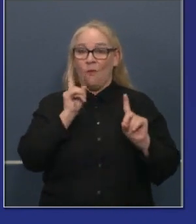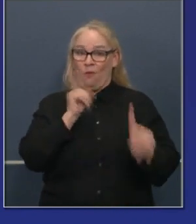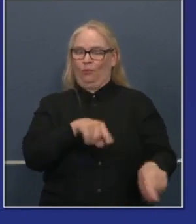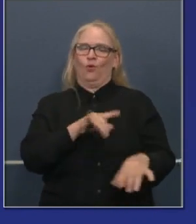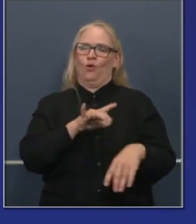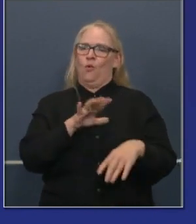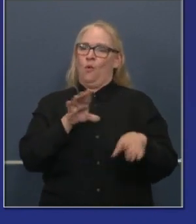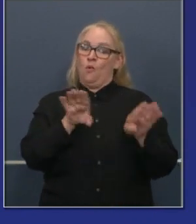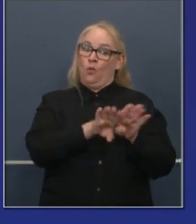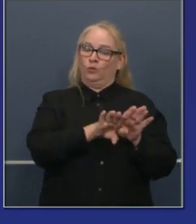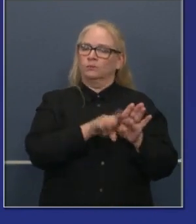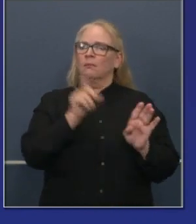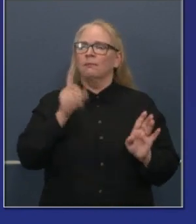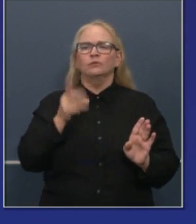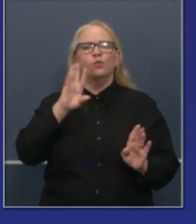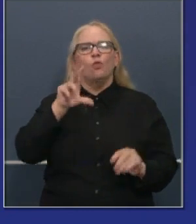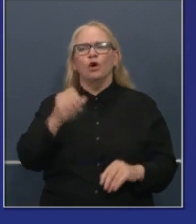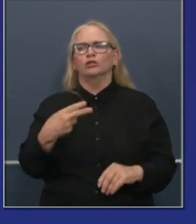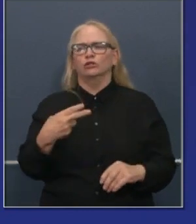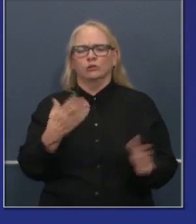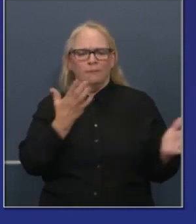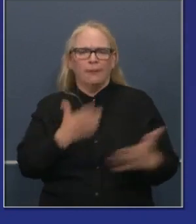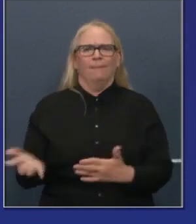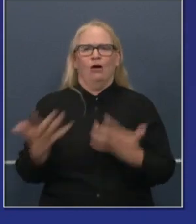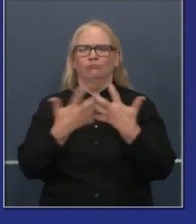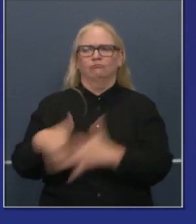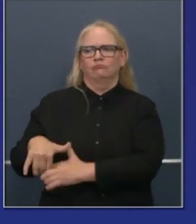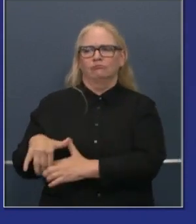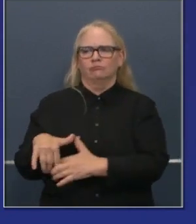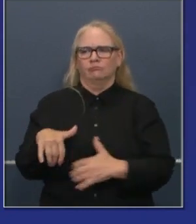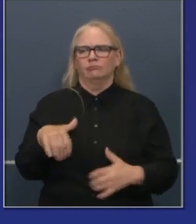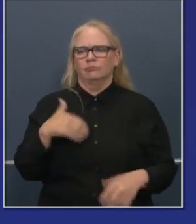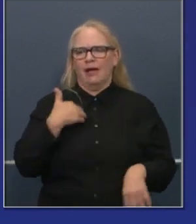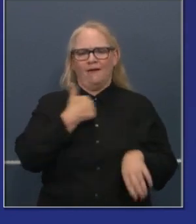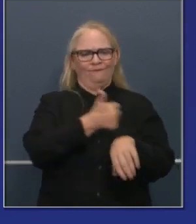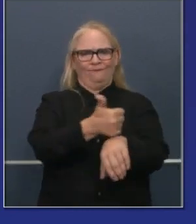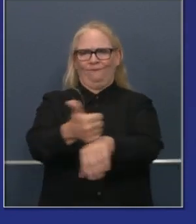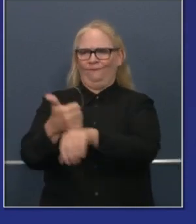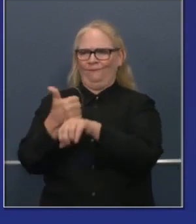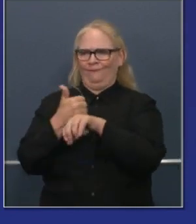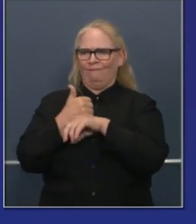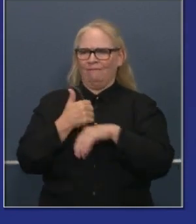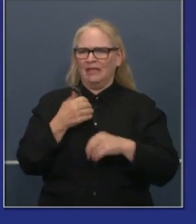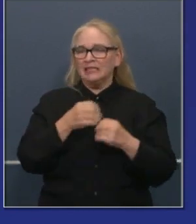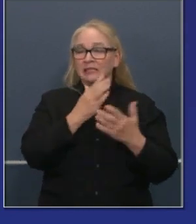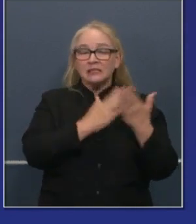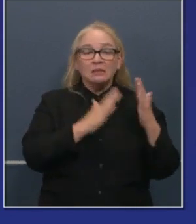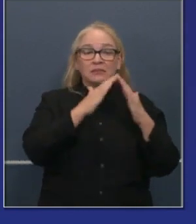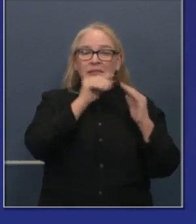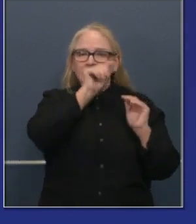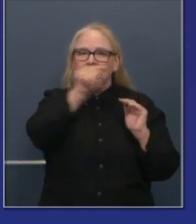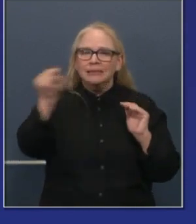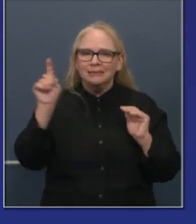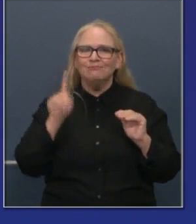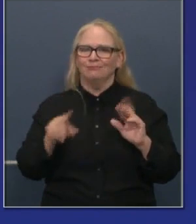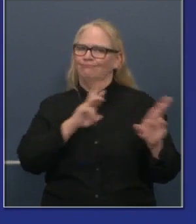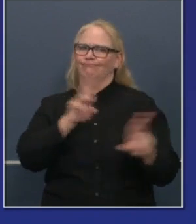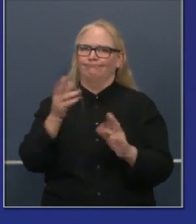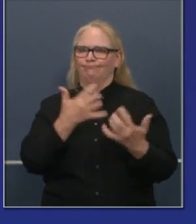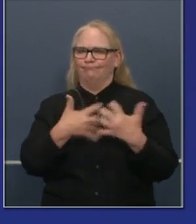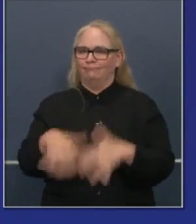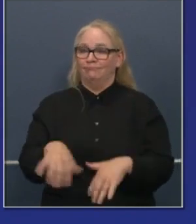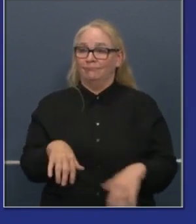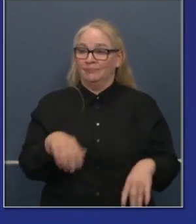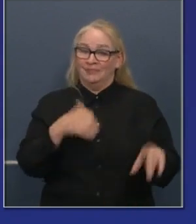that some of it worked more effectively in certain parts of the state than others. Clearly, we have work to do